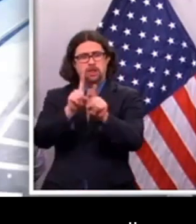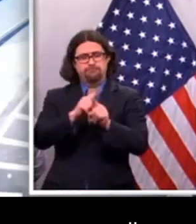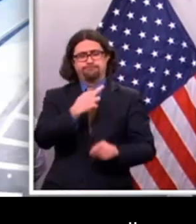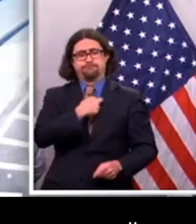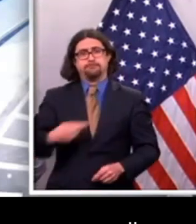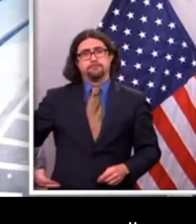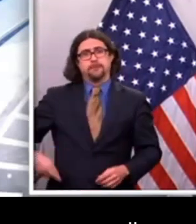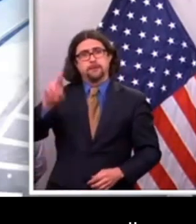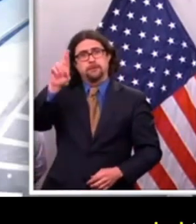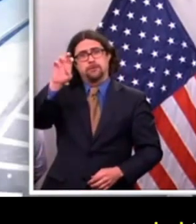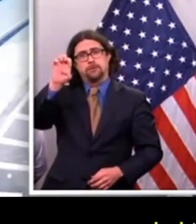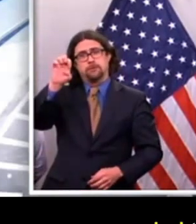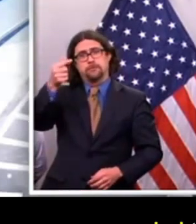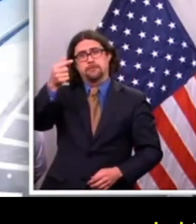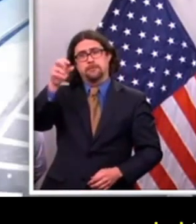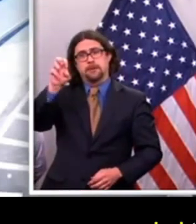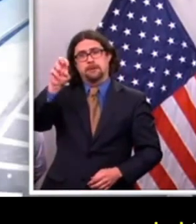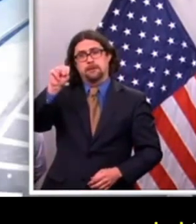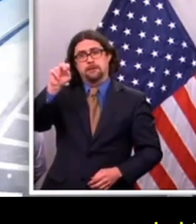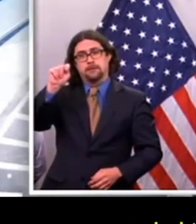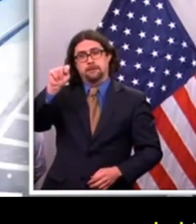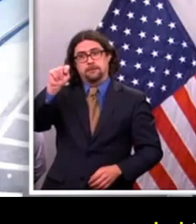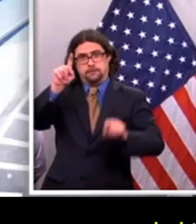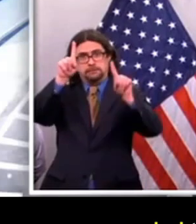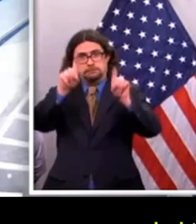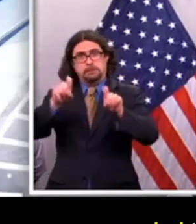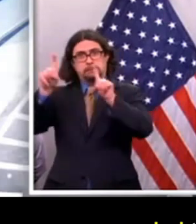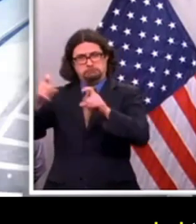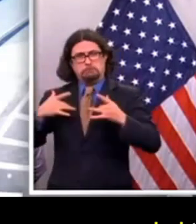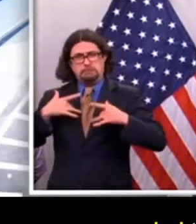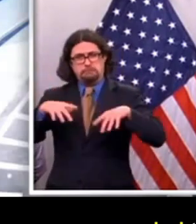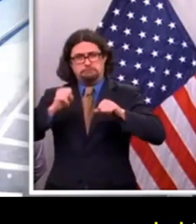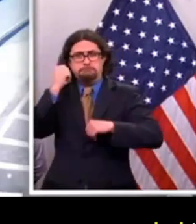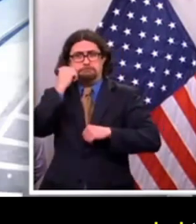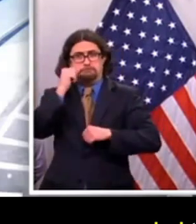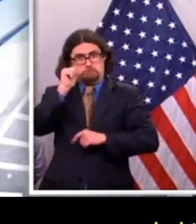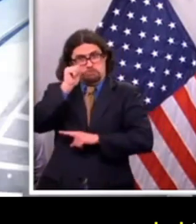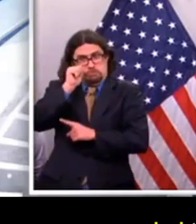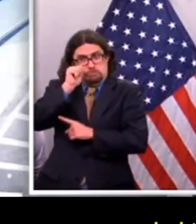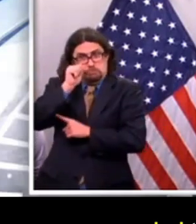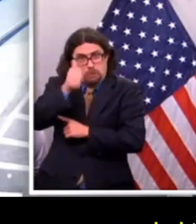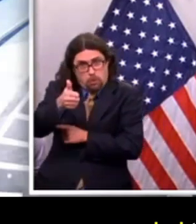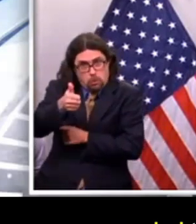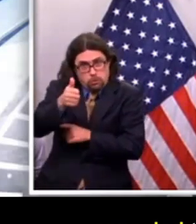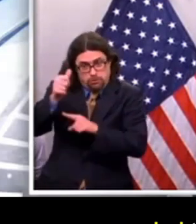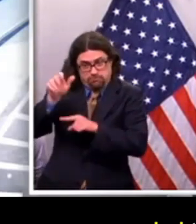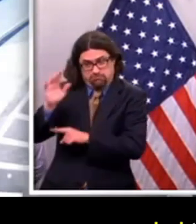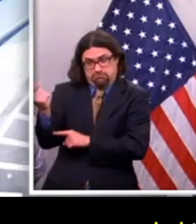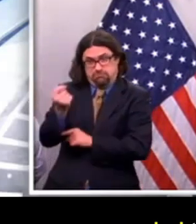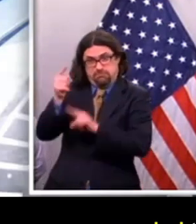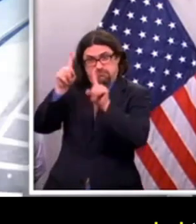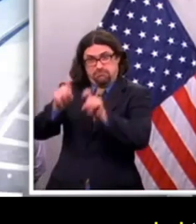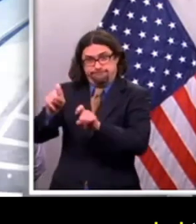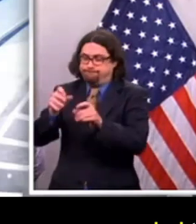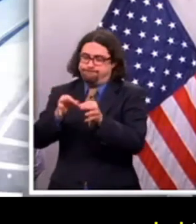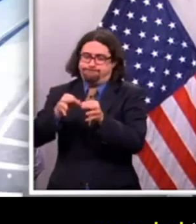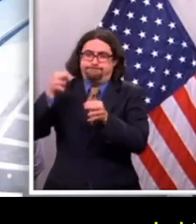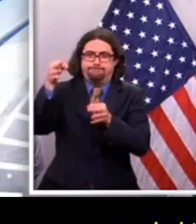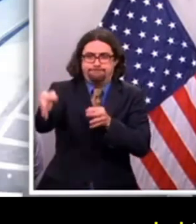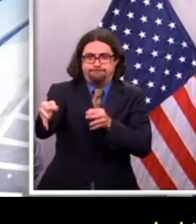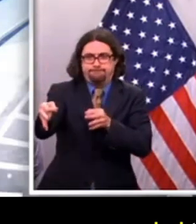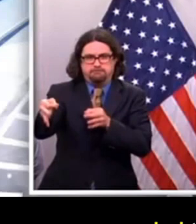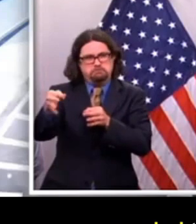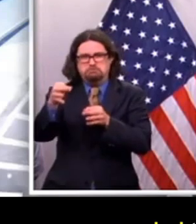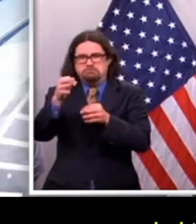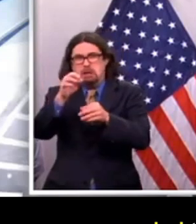for tomorrow will be canceled tomorrow and rescheduled to a time shortly in the future. All